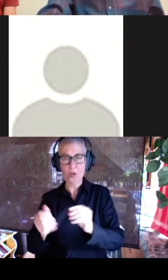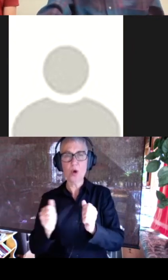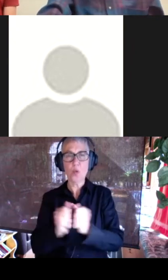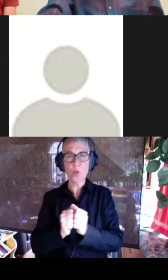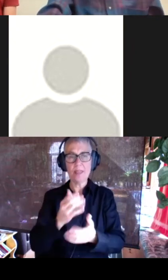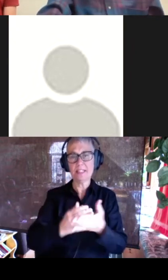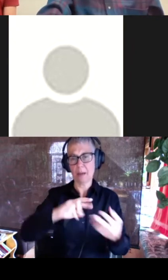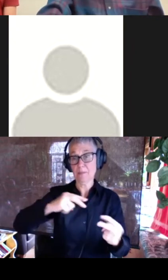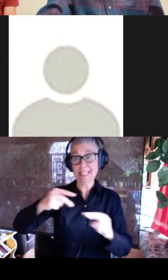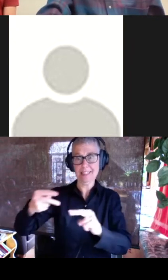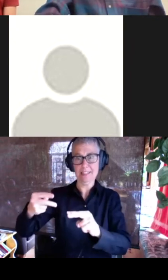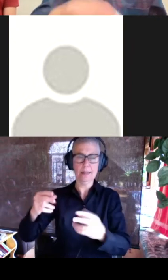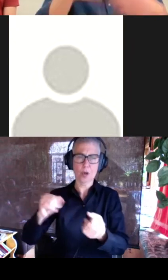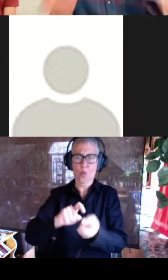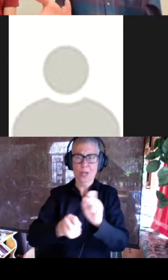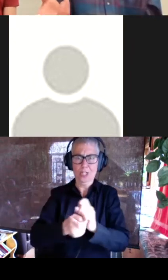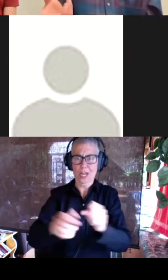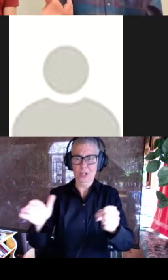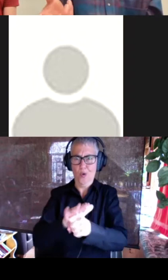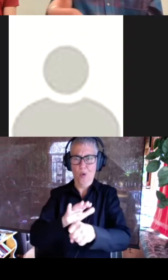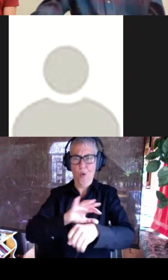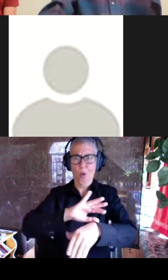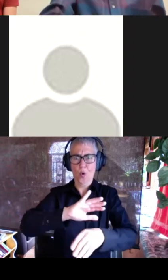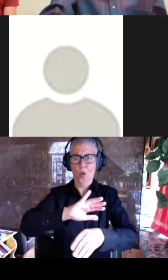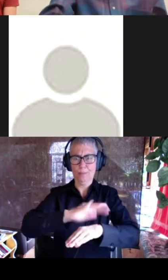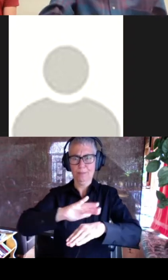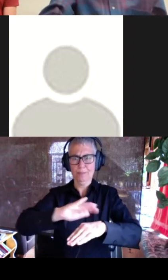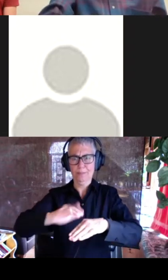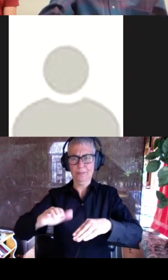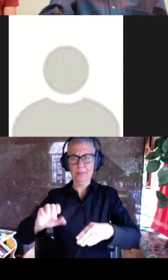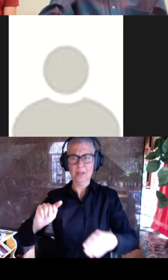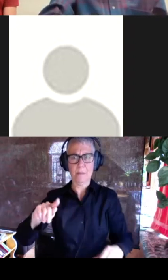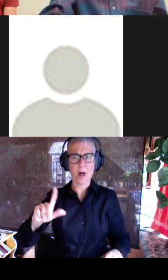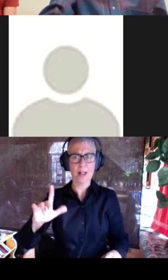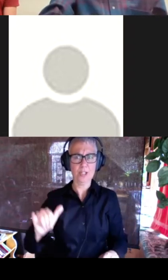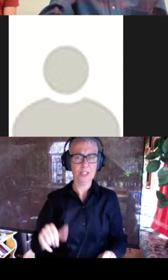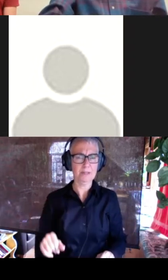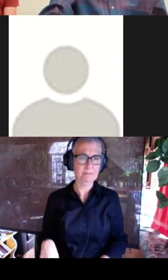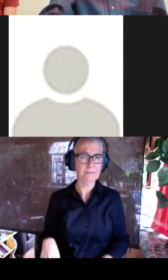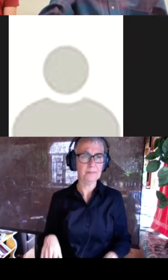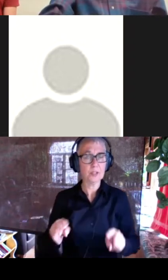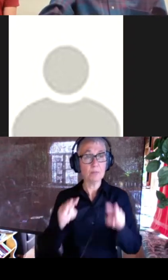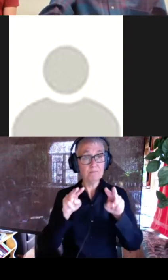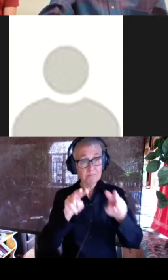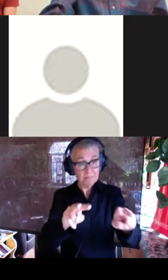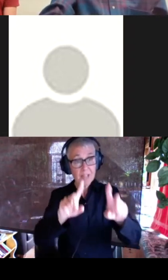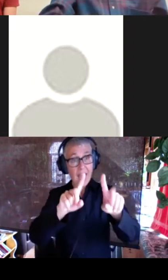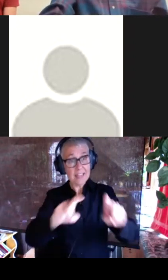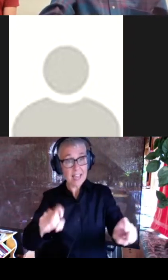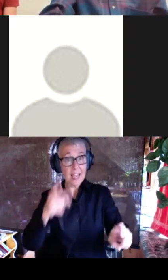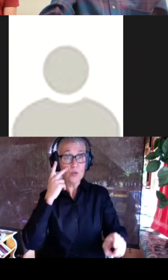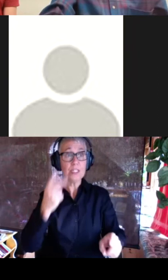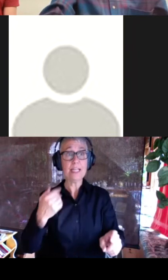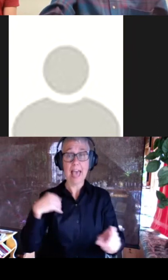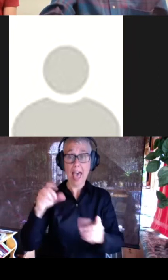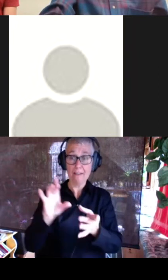um but yeah when we put this design in yeast um we can see that there is binding signal uh this